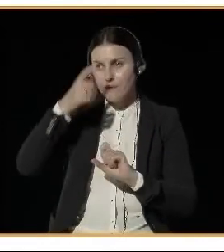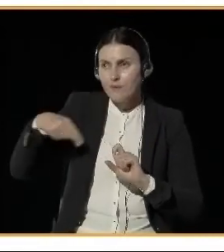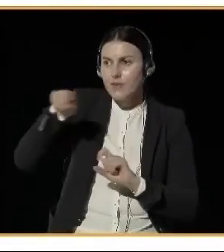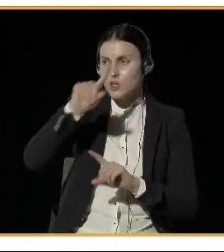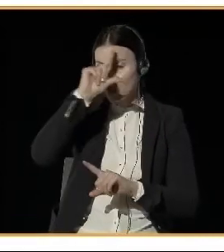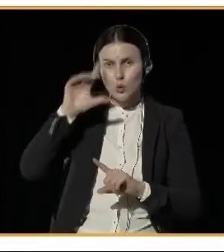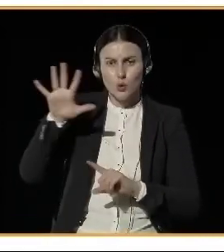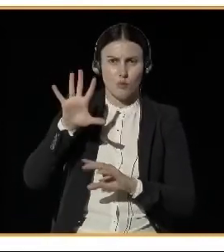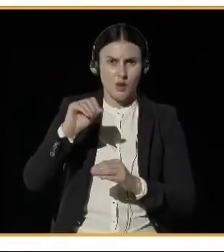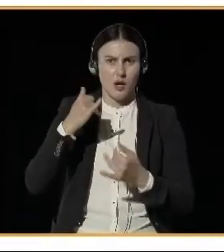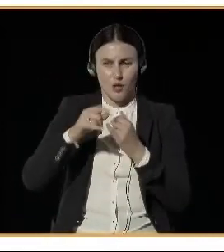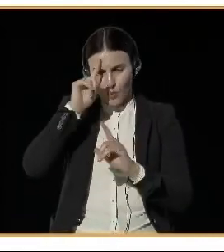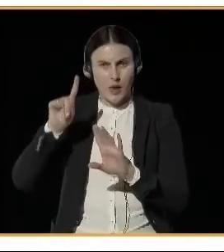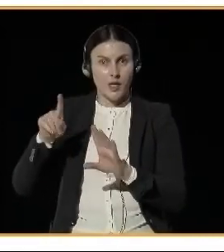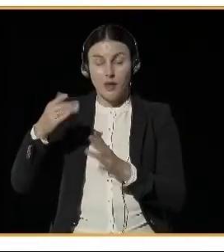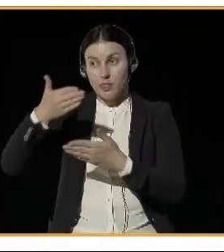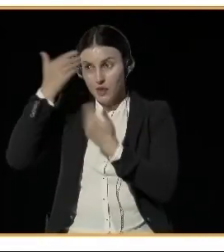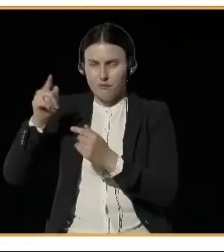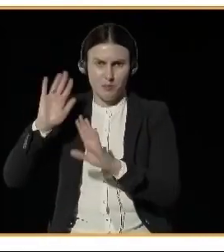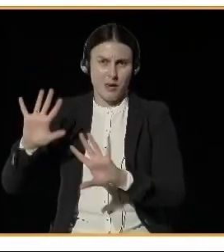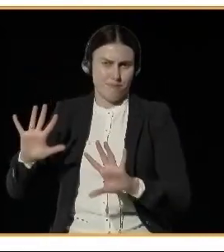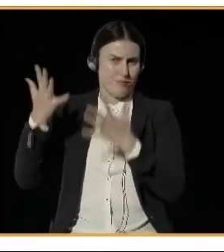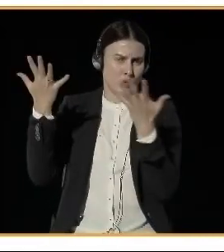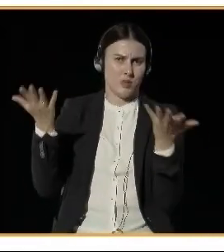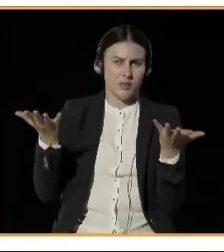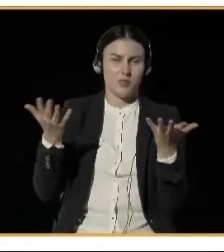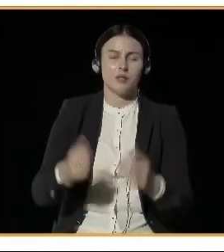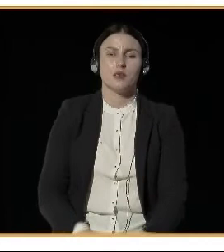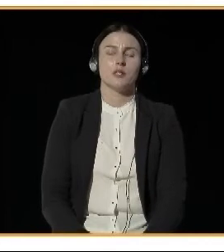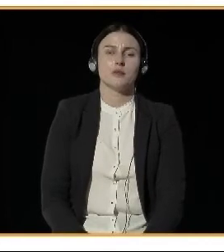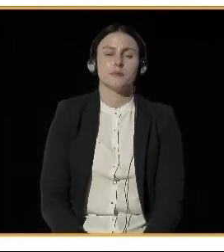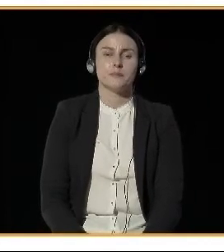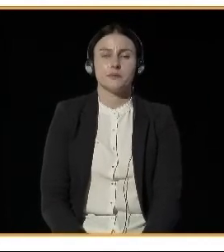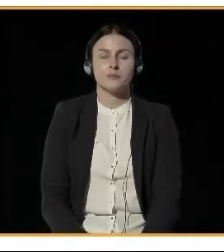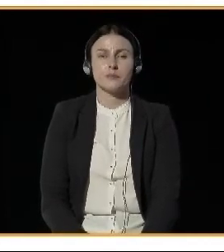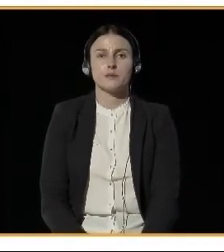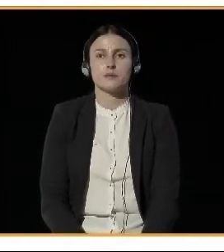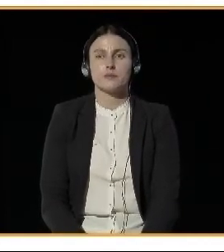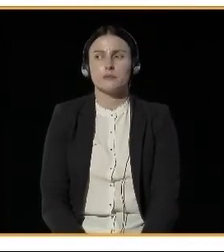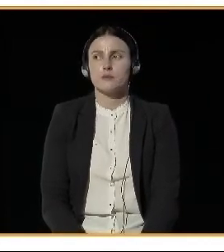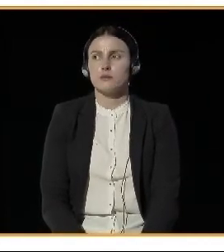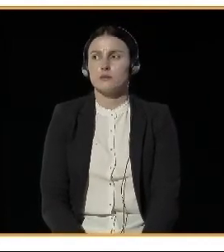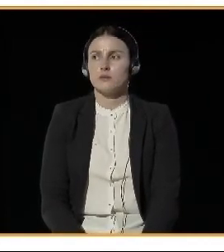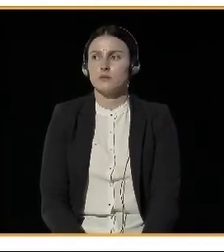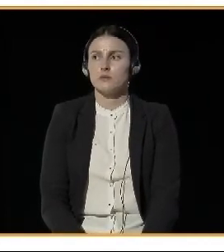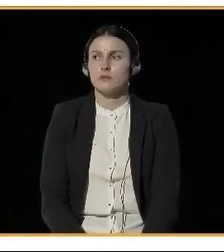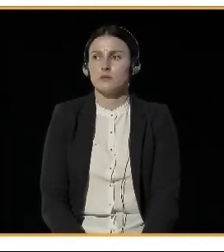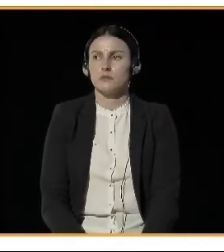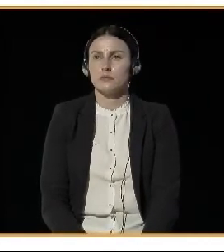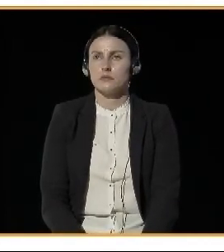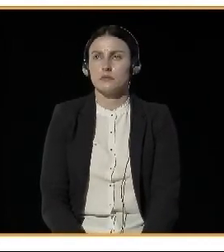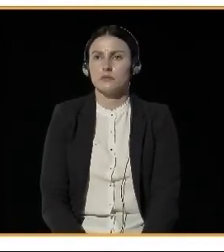I think, I would just like to say that transport is